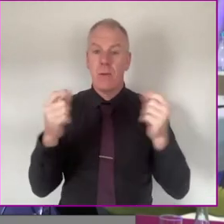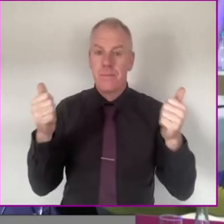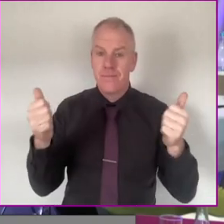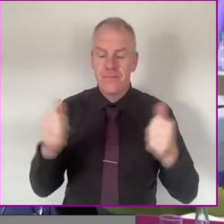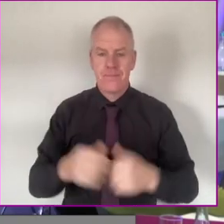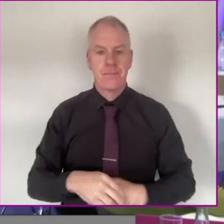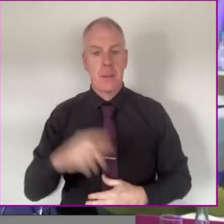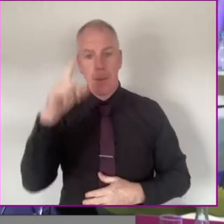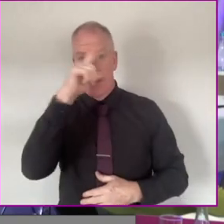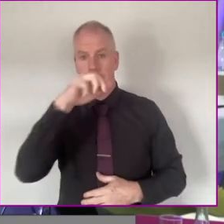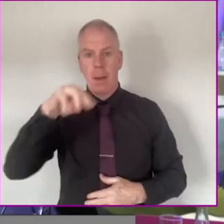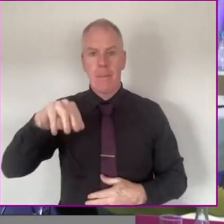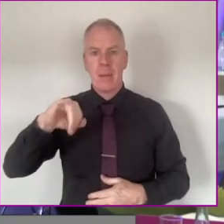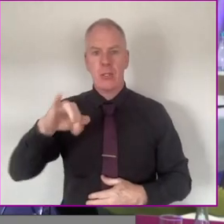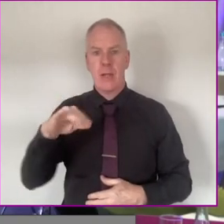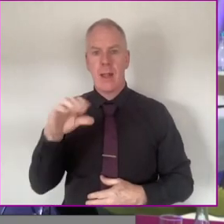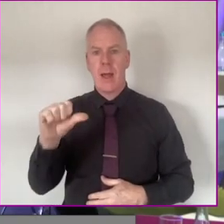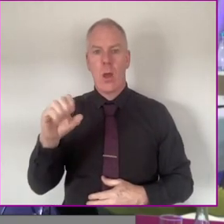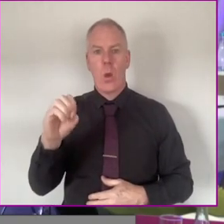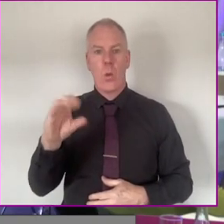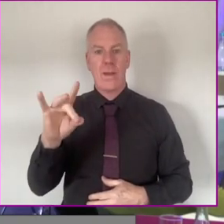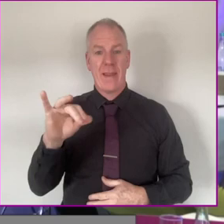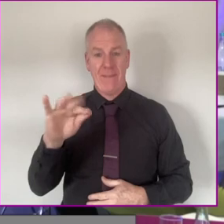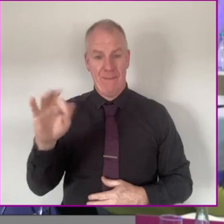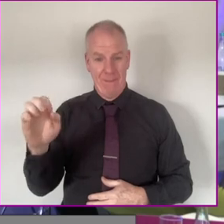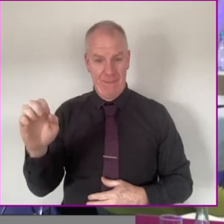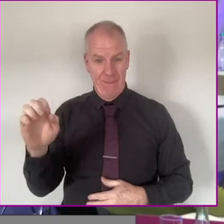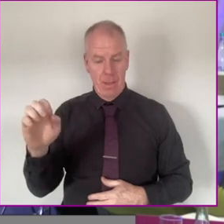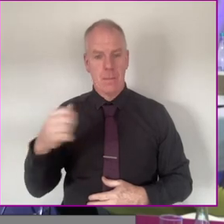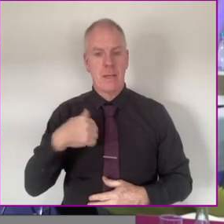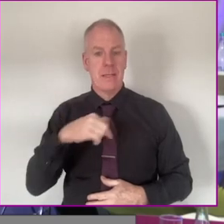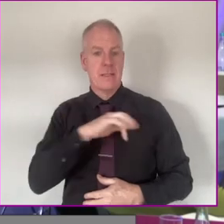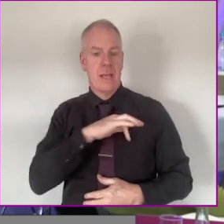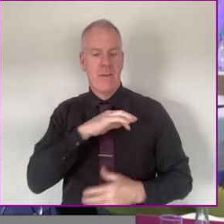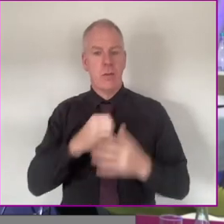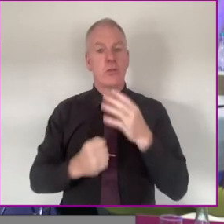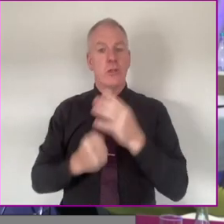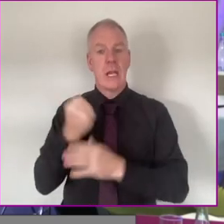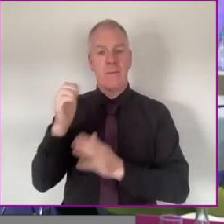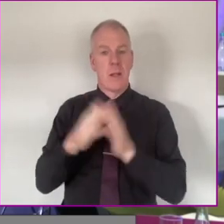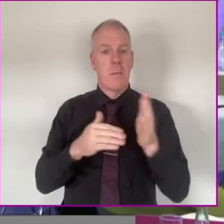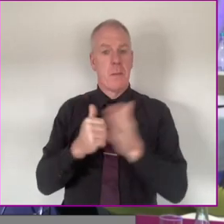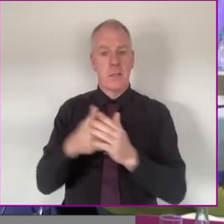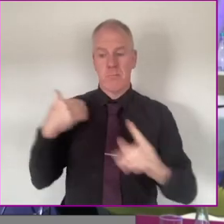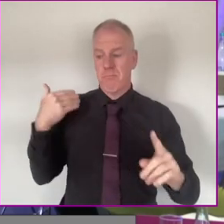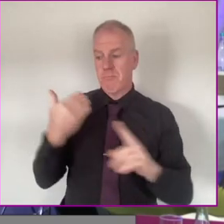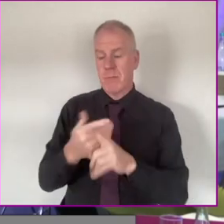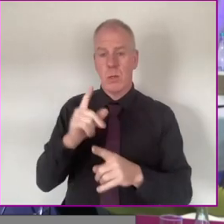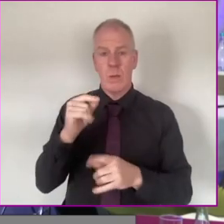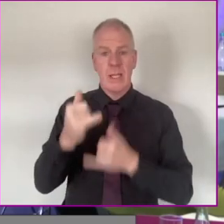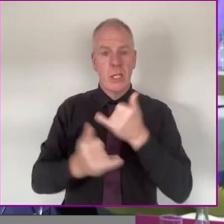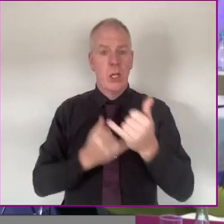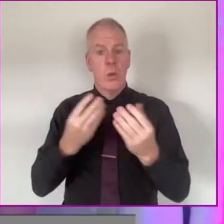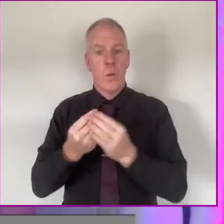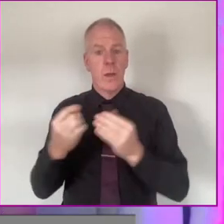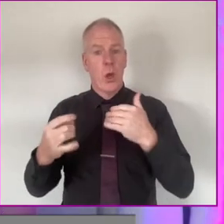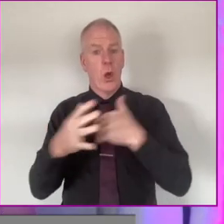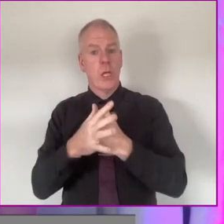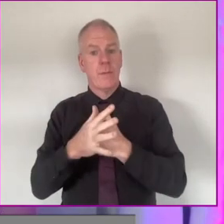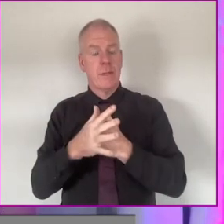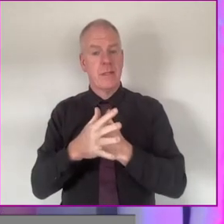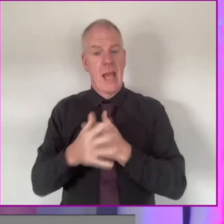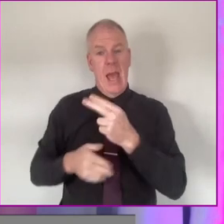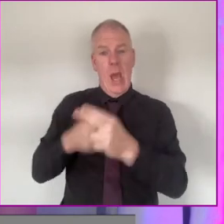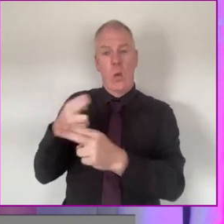Hello, everybody. My name is Magella O'Keefe, and I had a successful business for 20 years with my